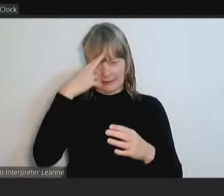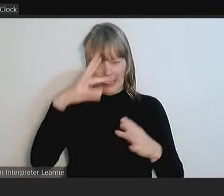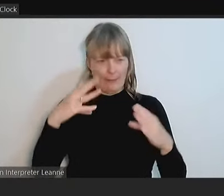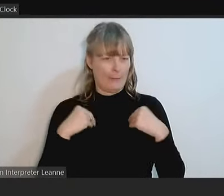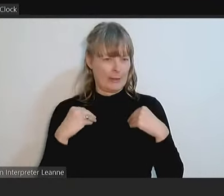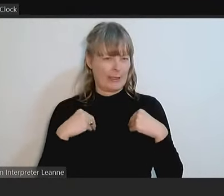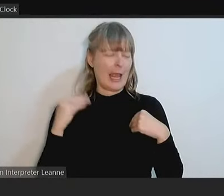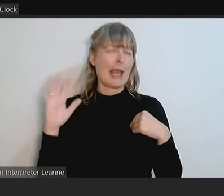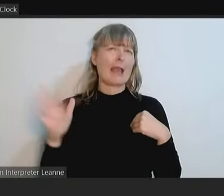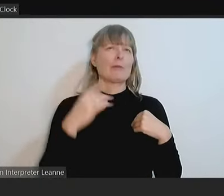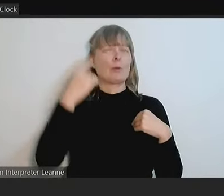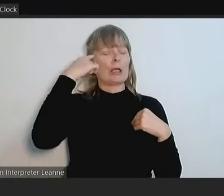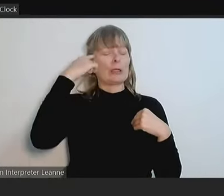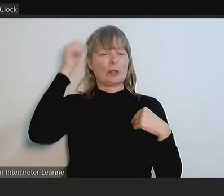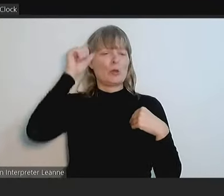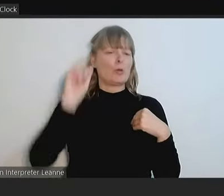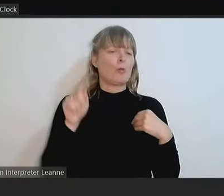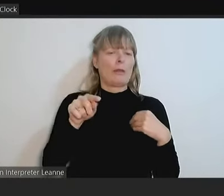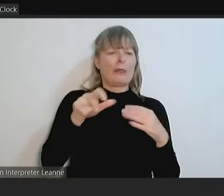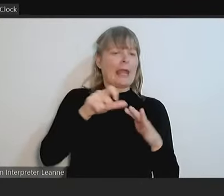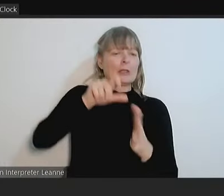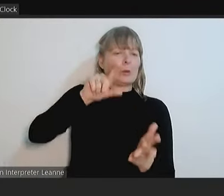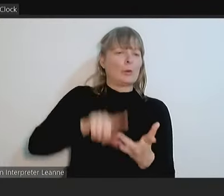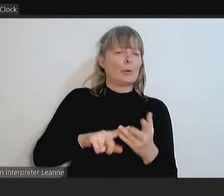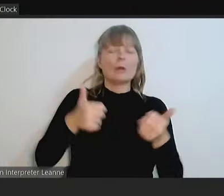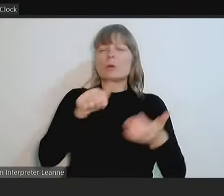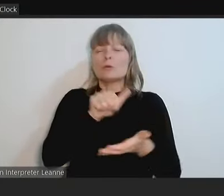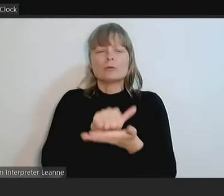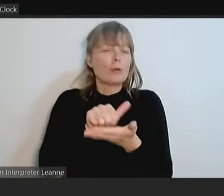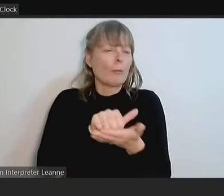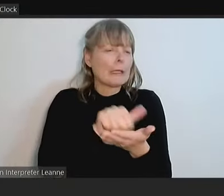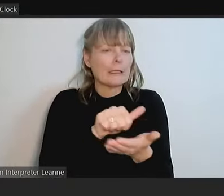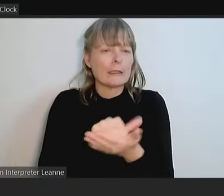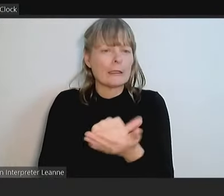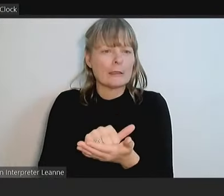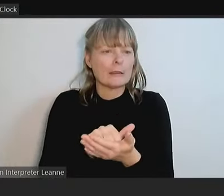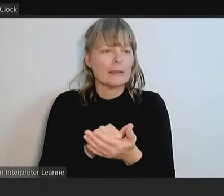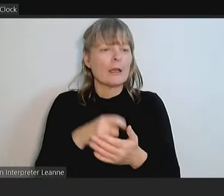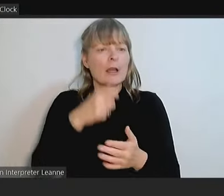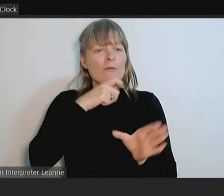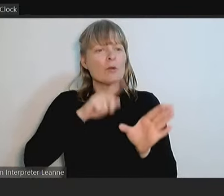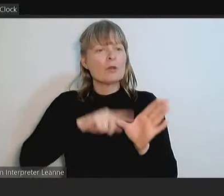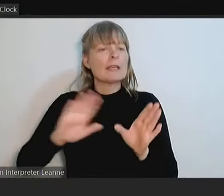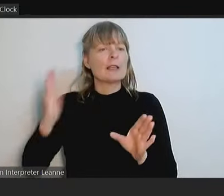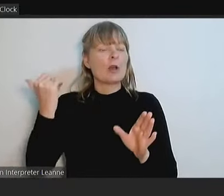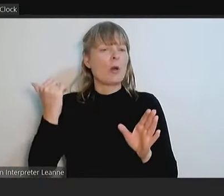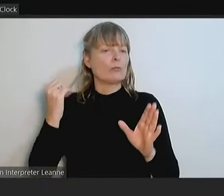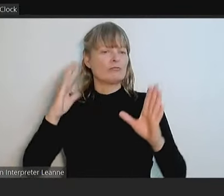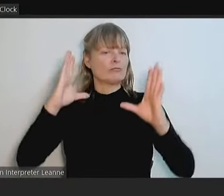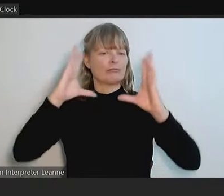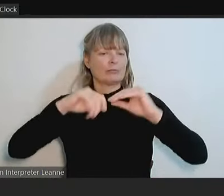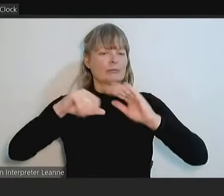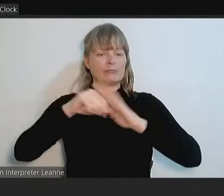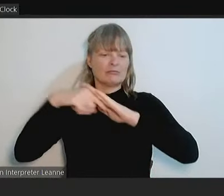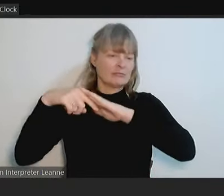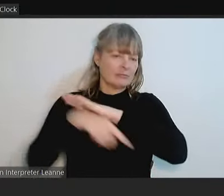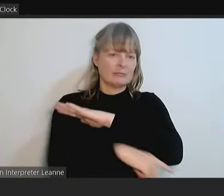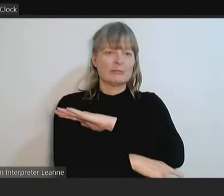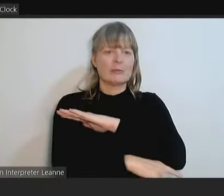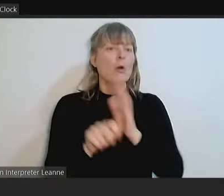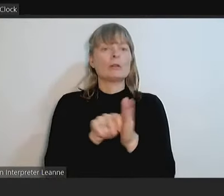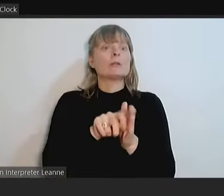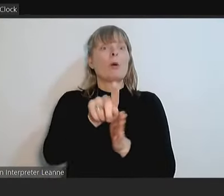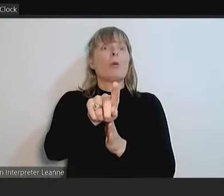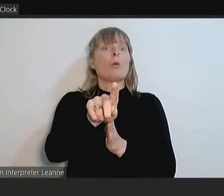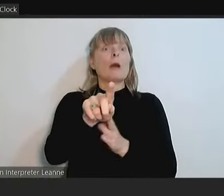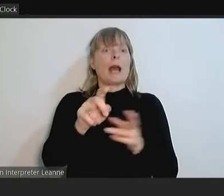just the most extraordinary place to go and do your shopping. And a number of years ago that business collapsed or they sold and an apartment building came